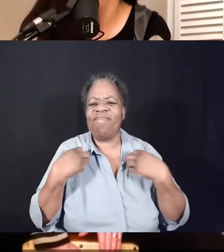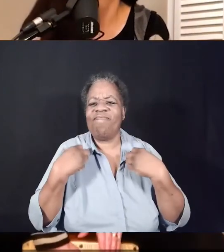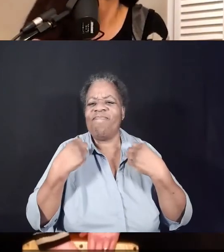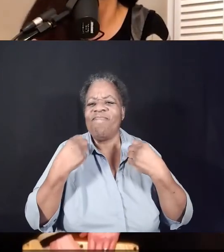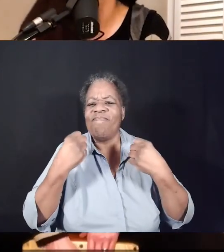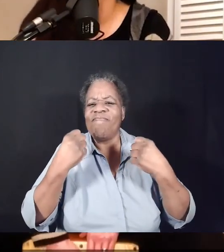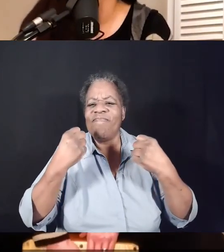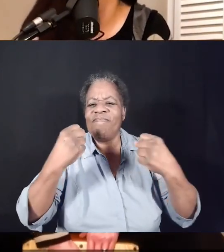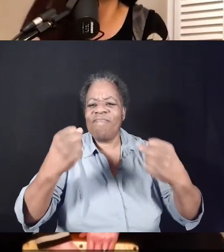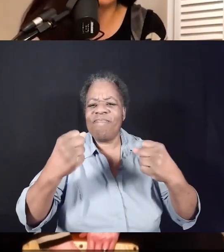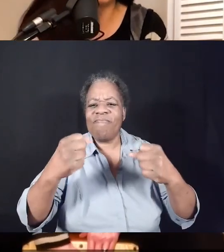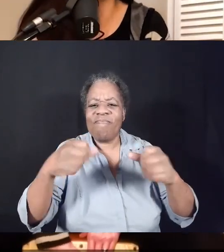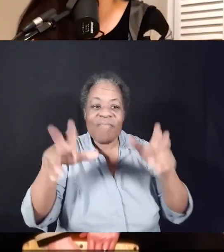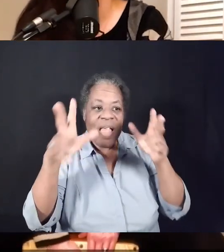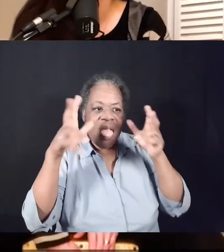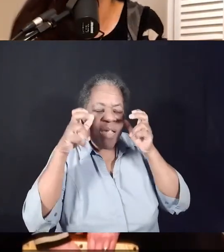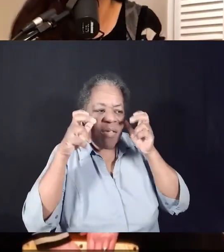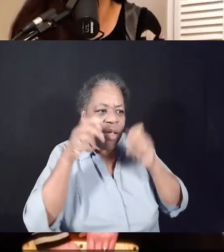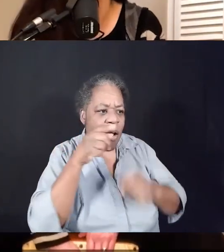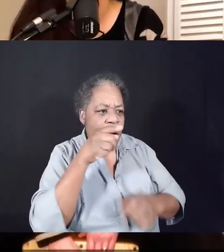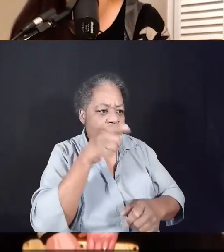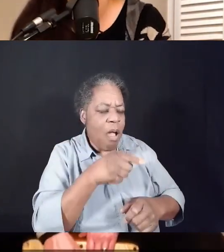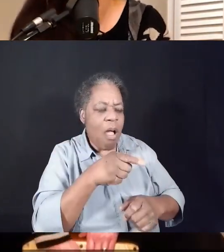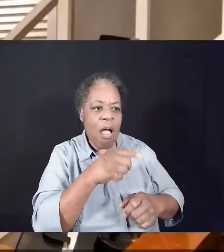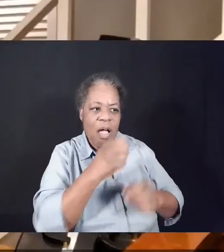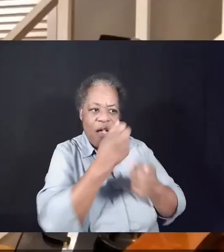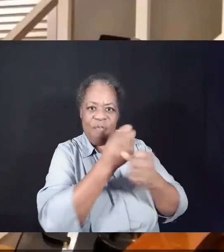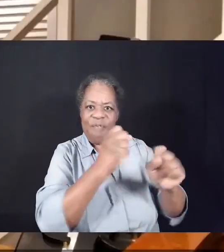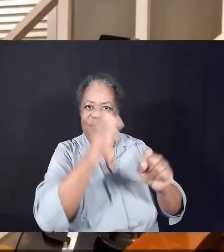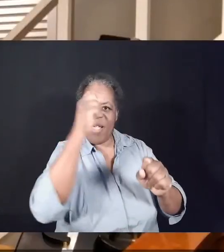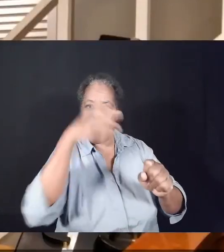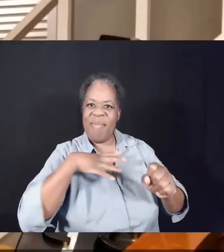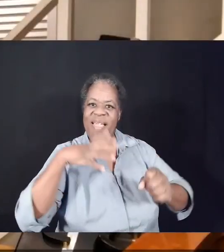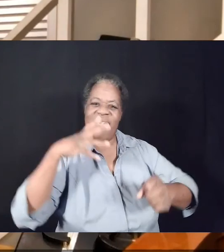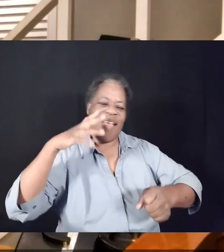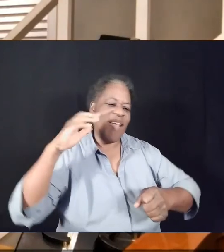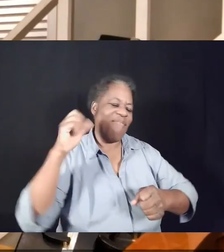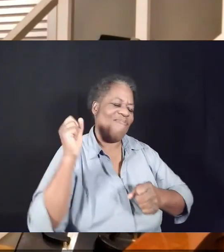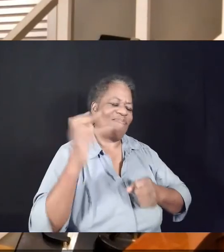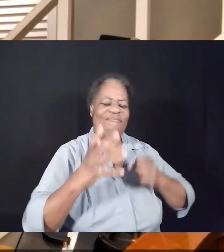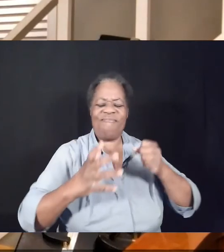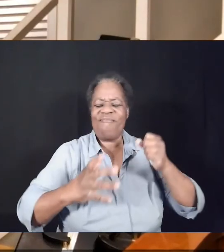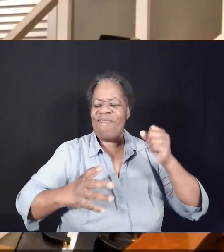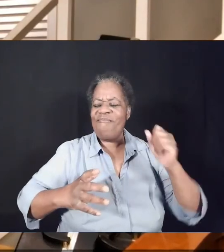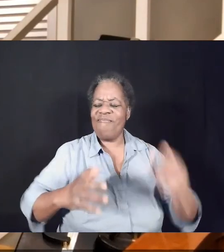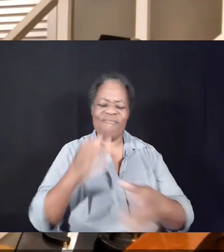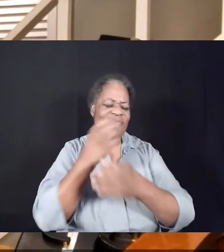Listen for the free man singing, he's delivering me.